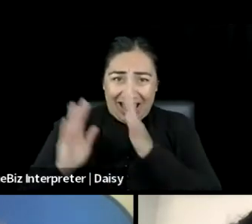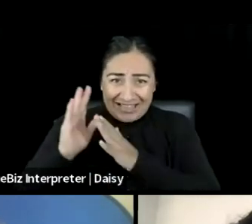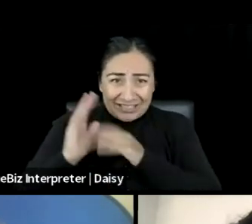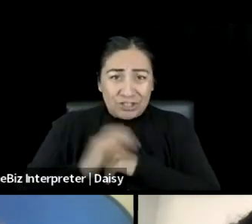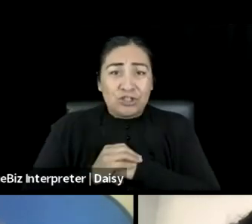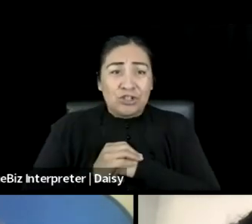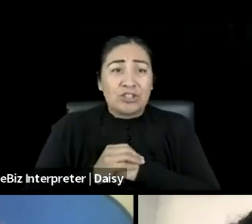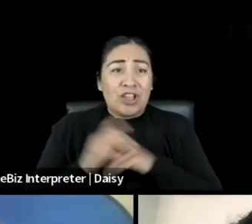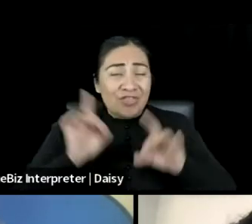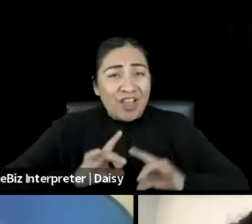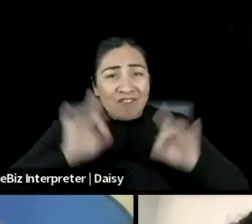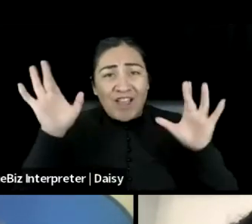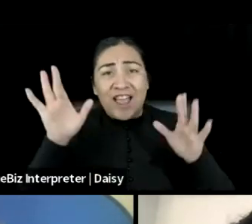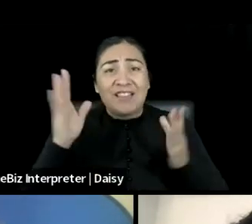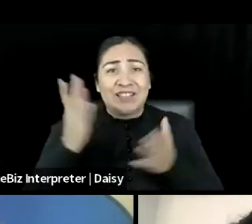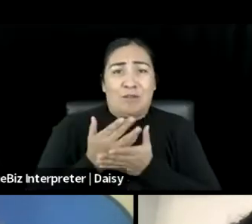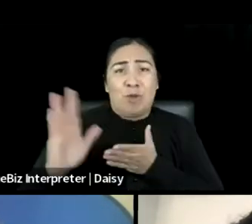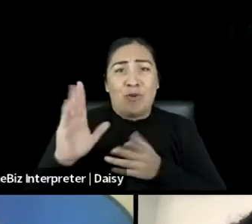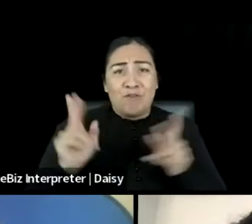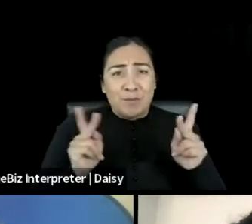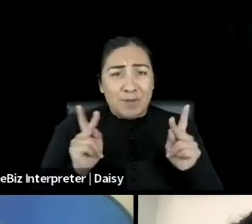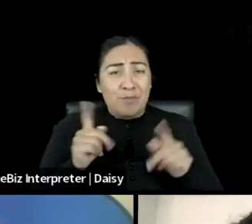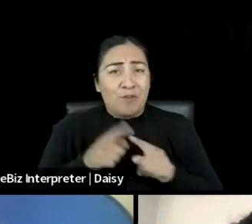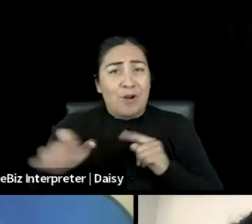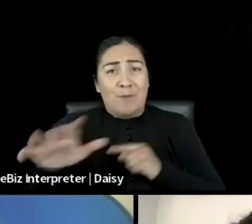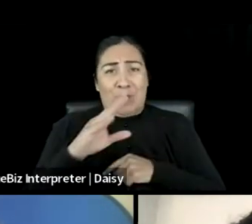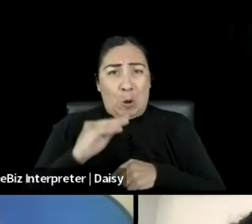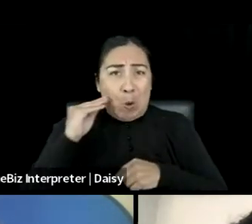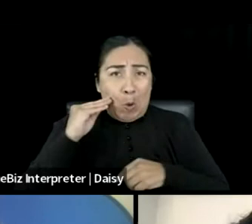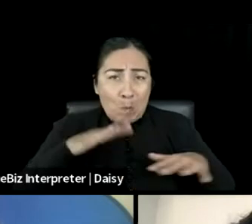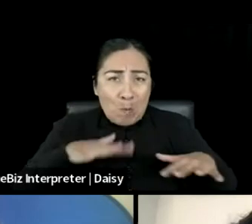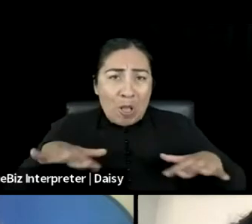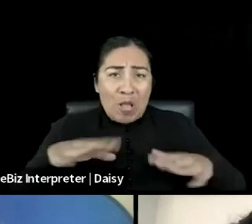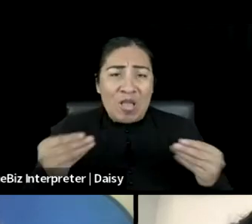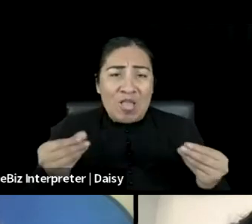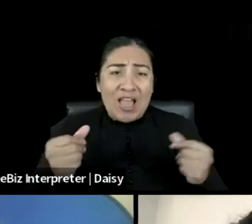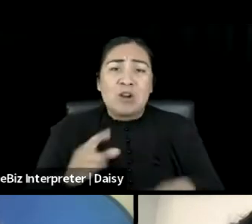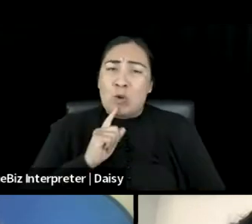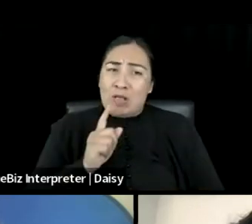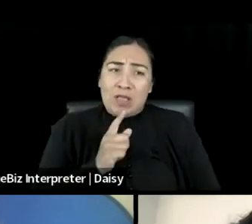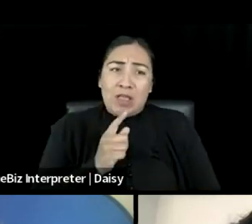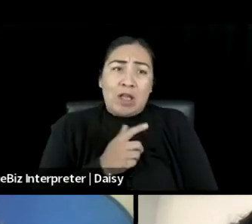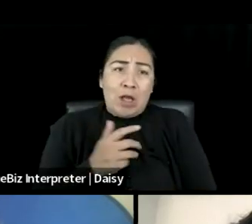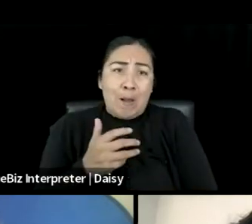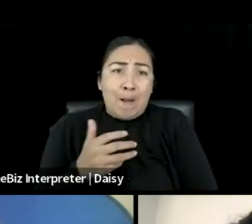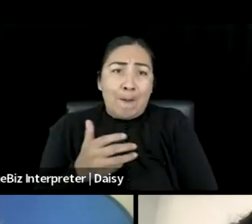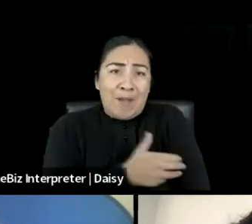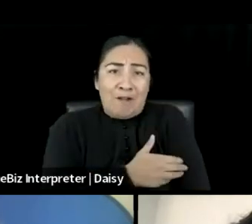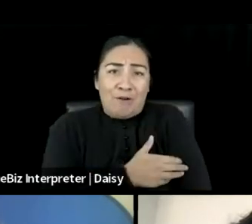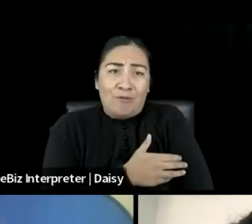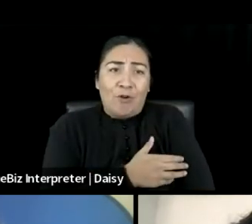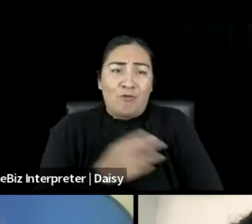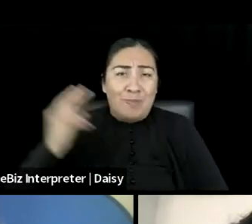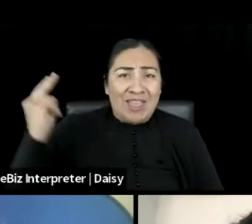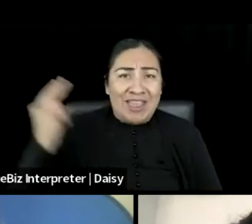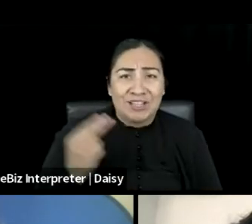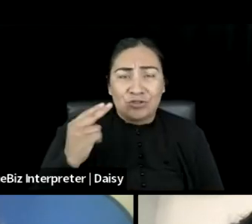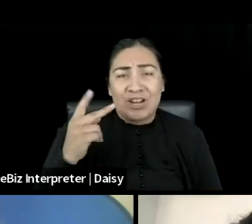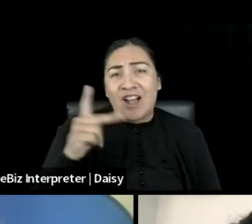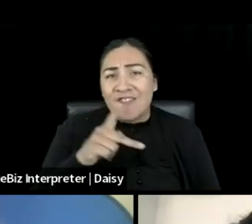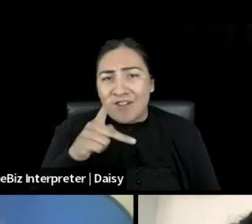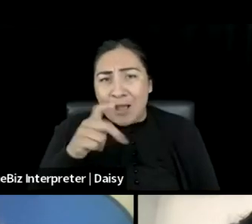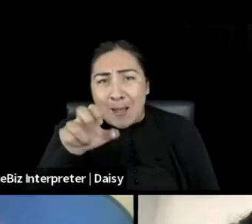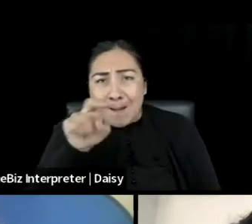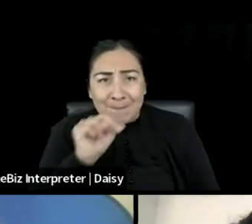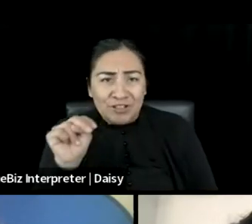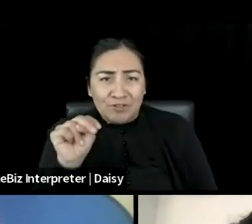removed the Lenape people from their homeland is a powerful part of the history of Pennsylvania. And we acknowledge that in this moment, and that we work and live on these